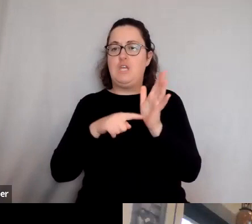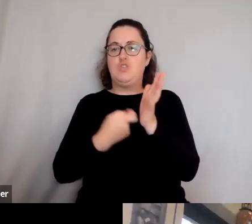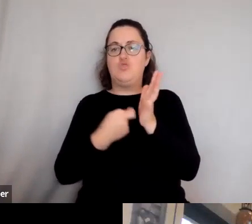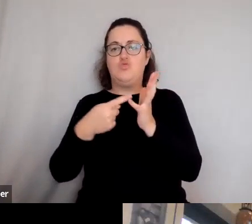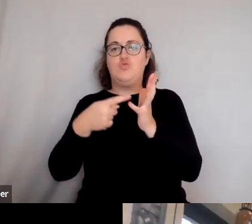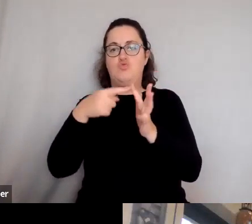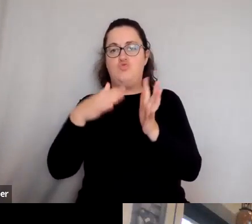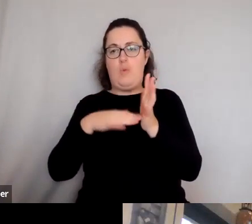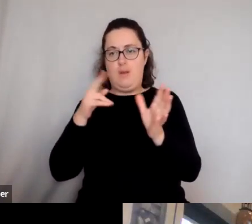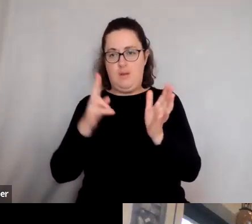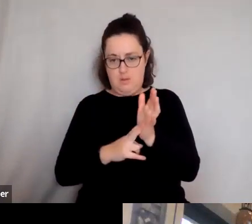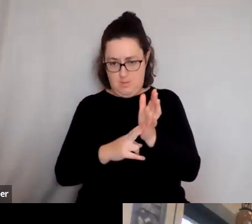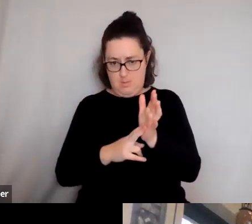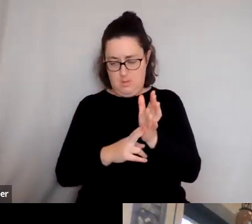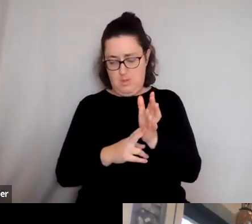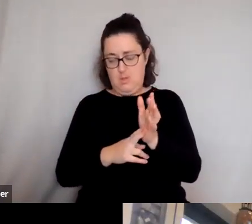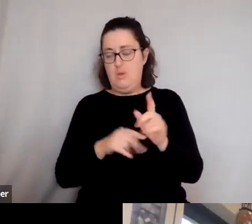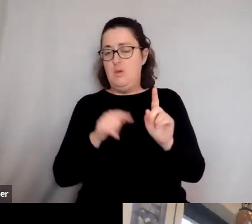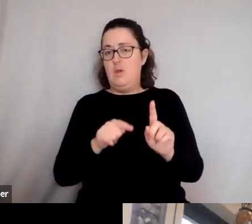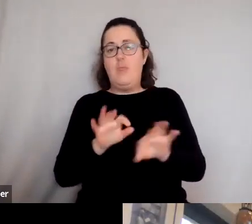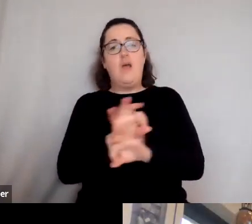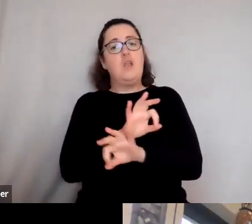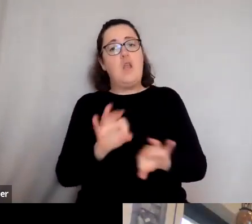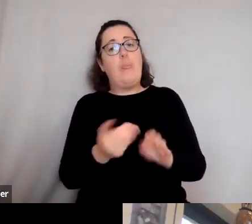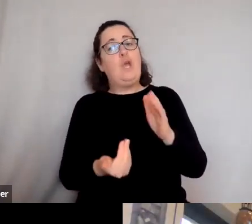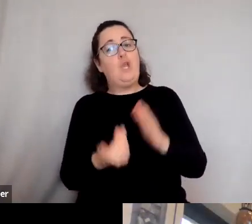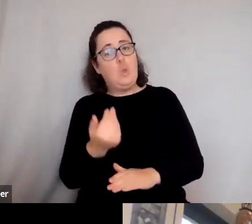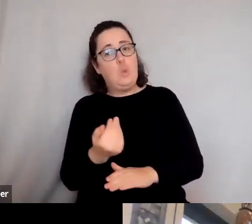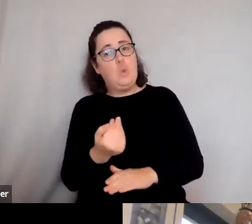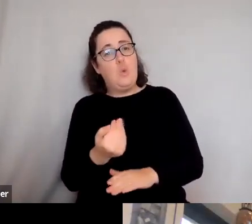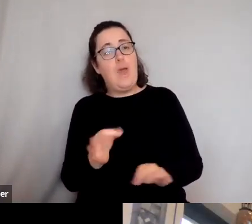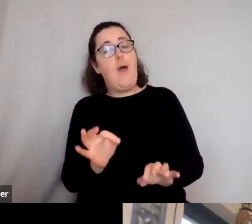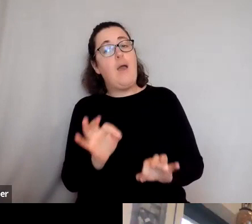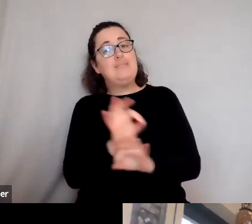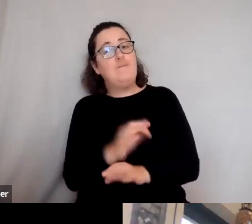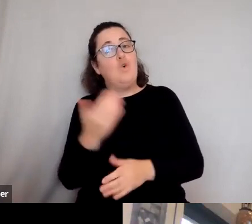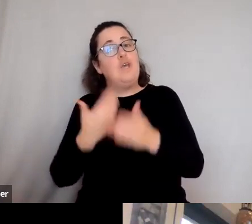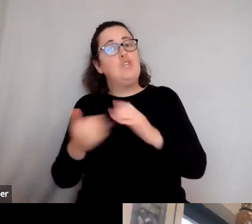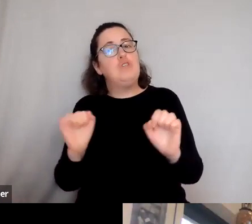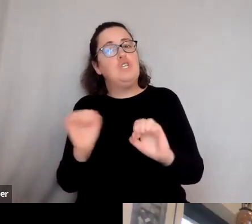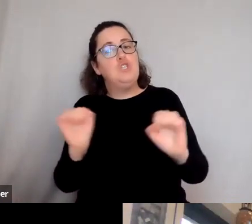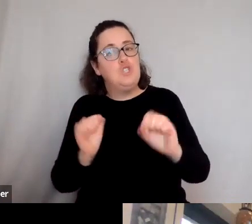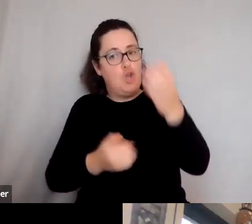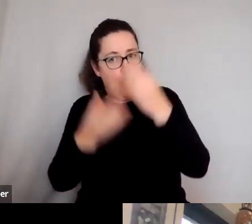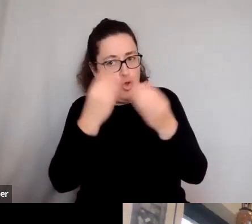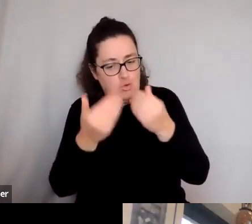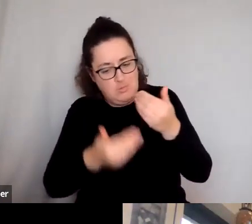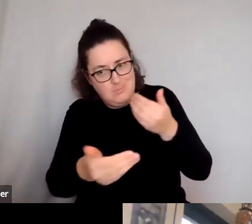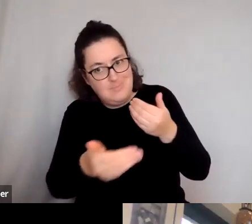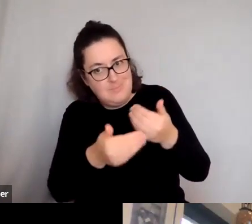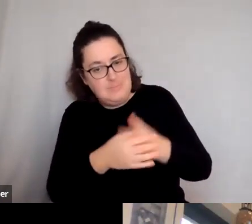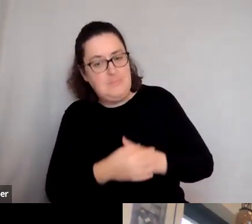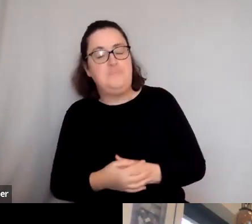up some cracking quotes over the years, and there is nothing new but the history we are yet to learn. And what